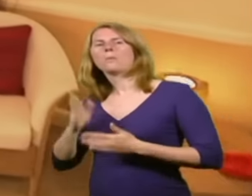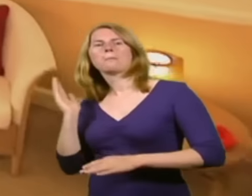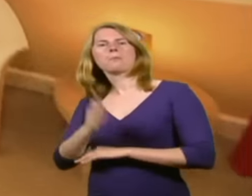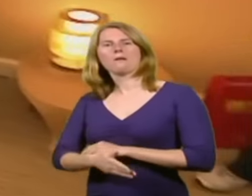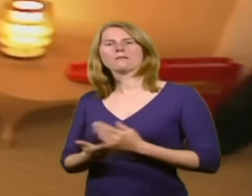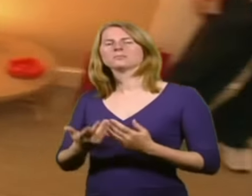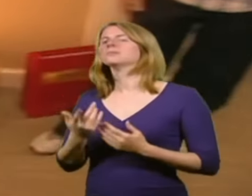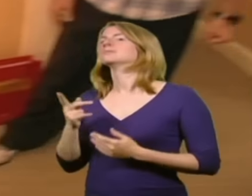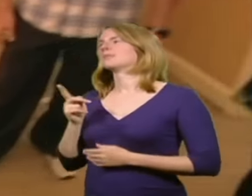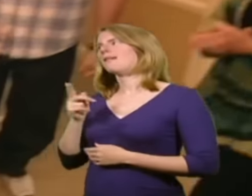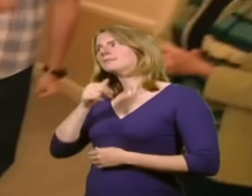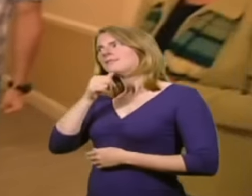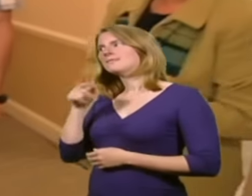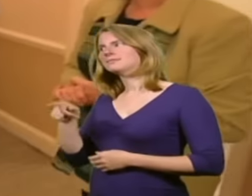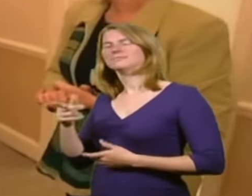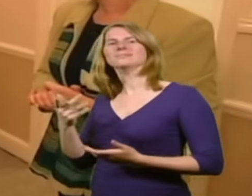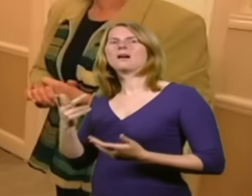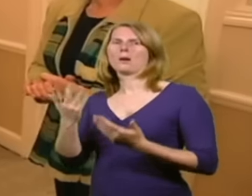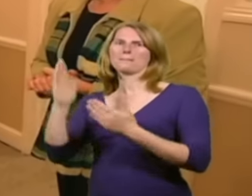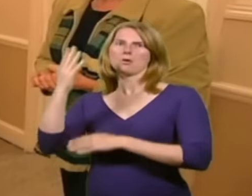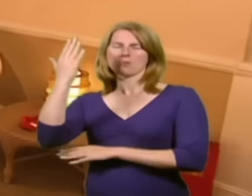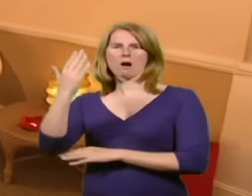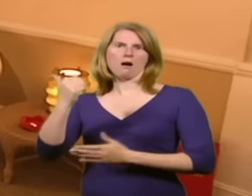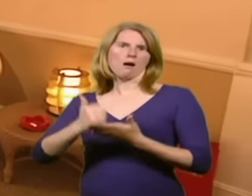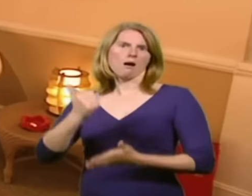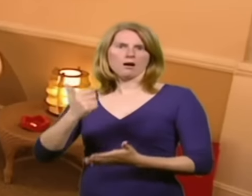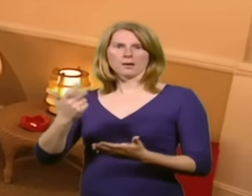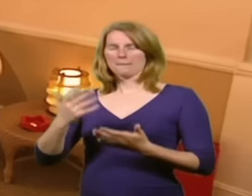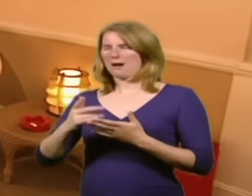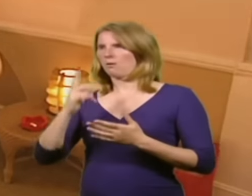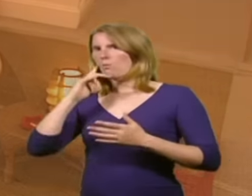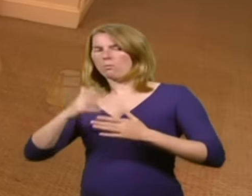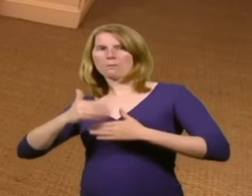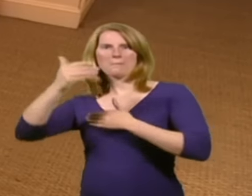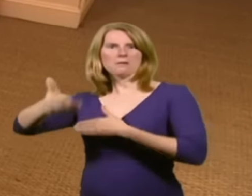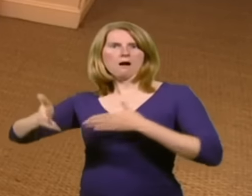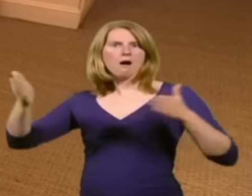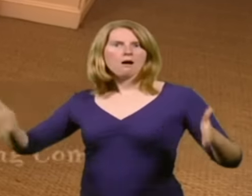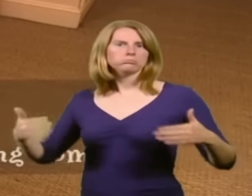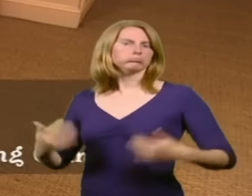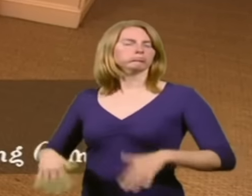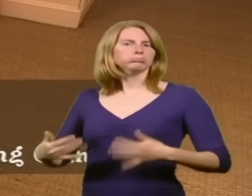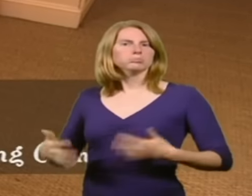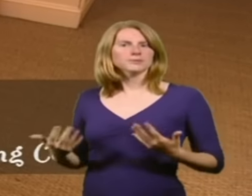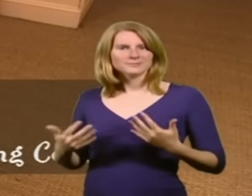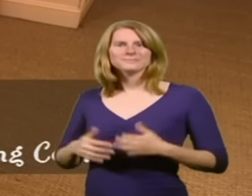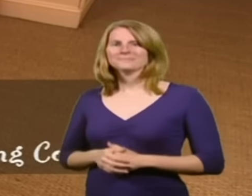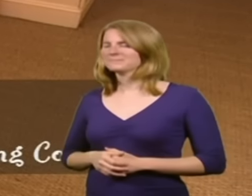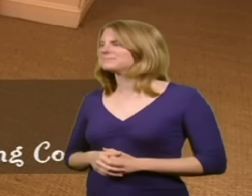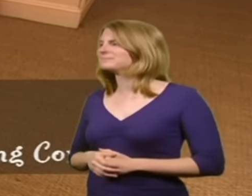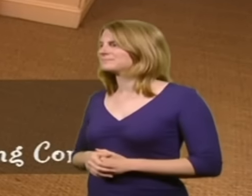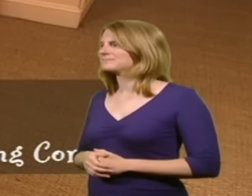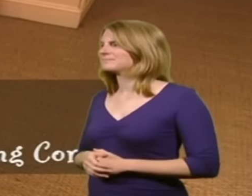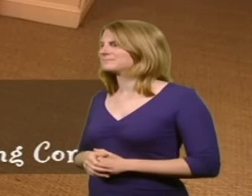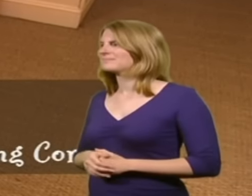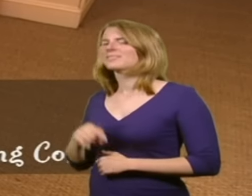make it feel open, pleasant, and uncluttered. Again, mirroring is a practice. Trying to make the flat look bigger, you know? longer and wider. Hey!